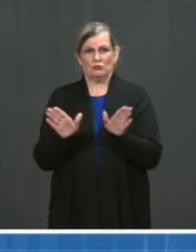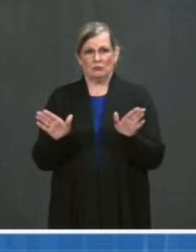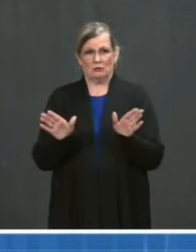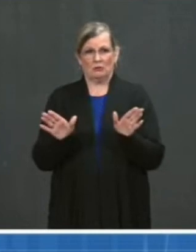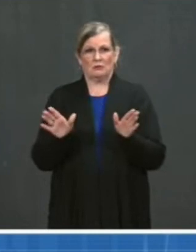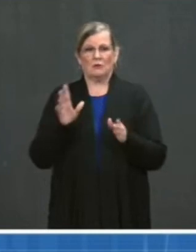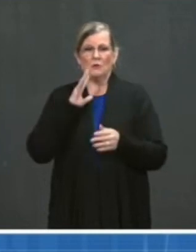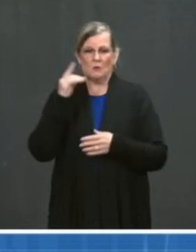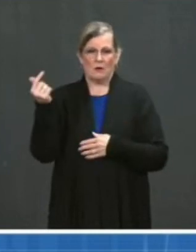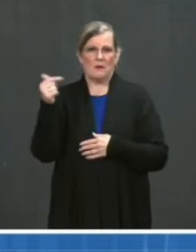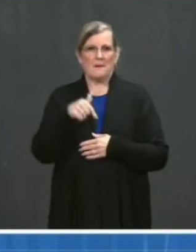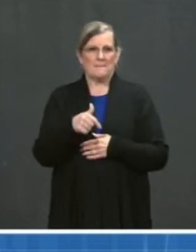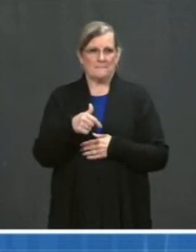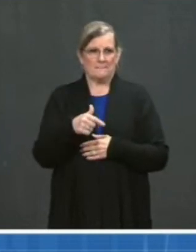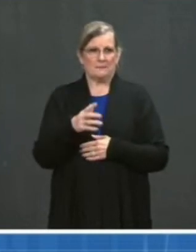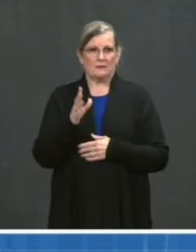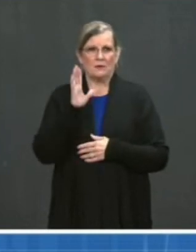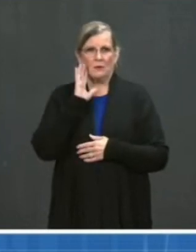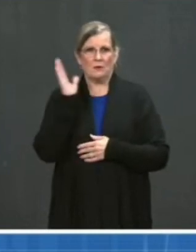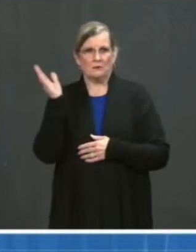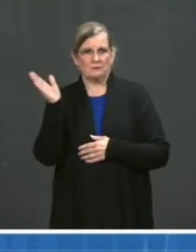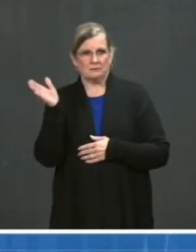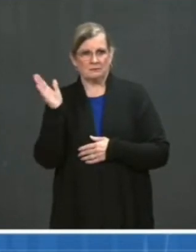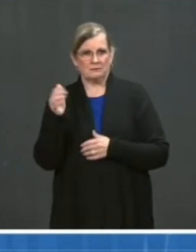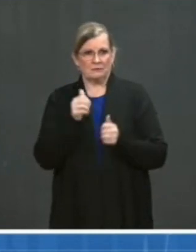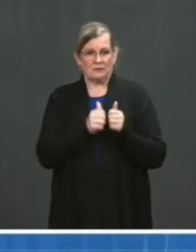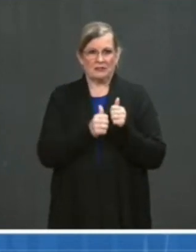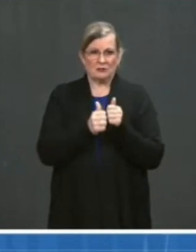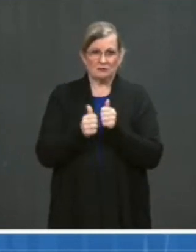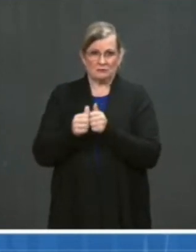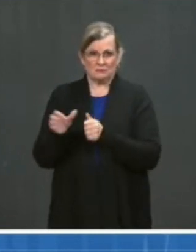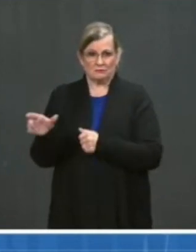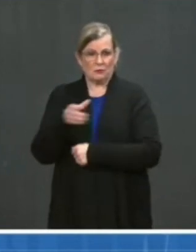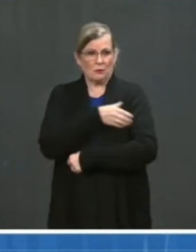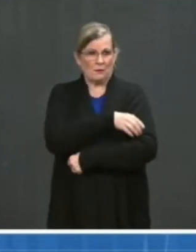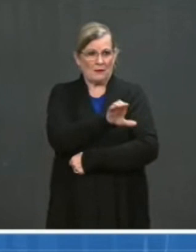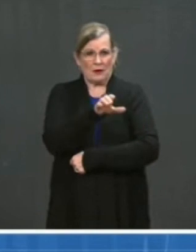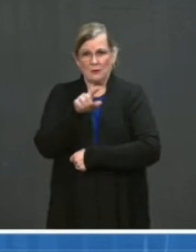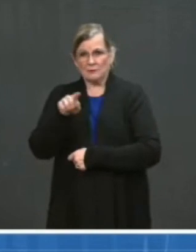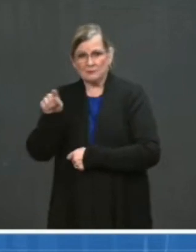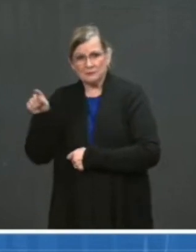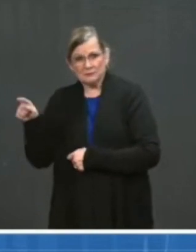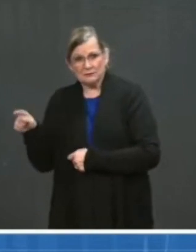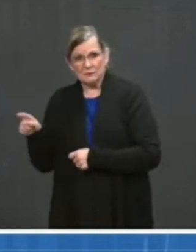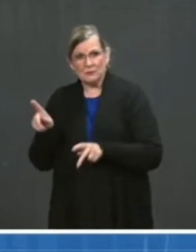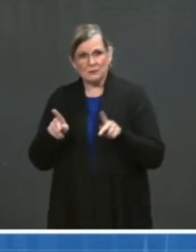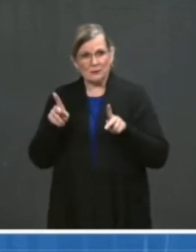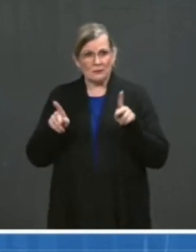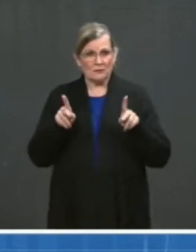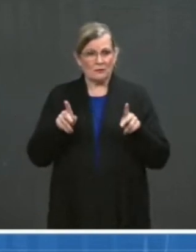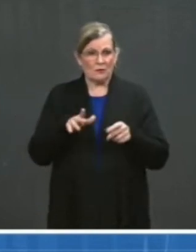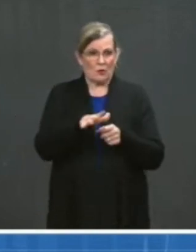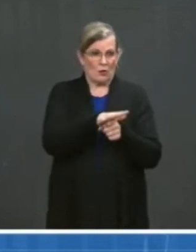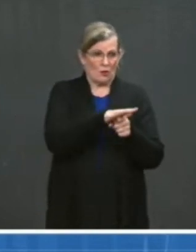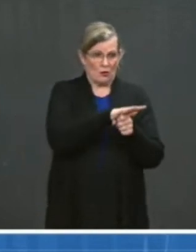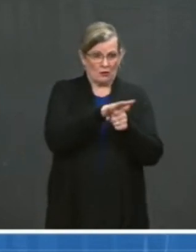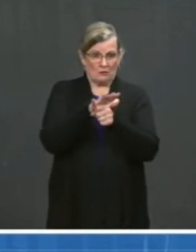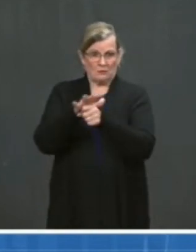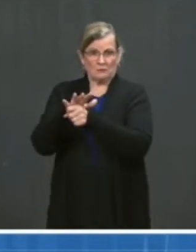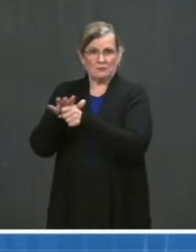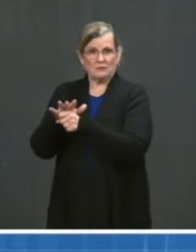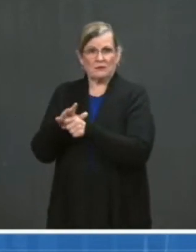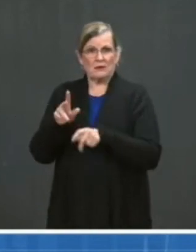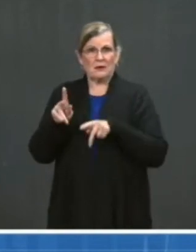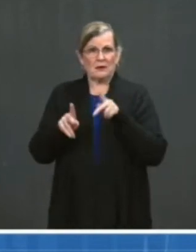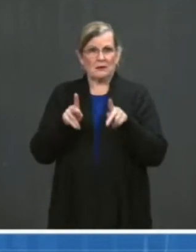and our work to empower local voices and trusted community leaders. First, I want to provide a brief update on